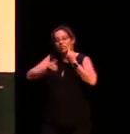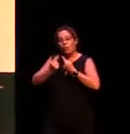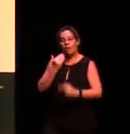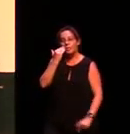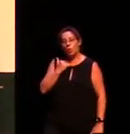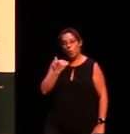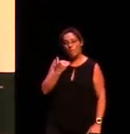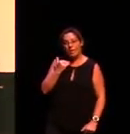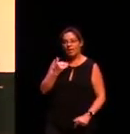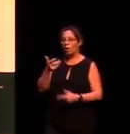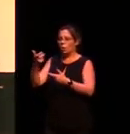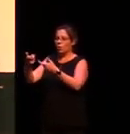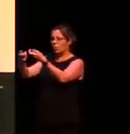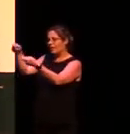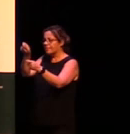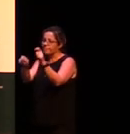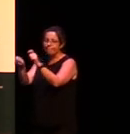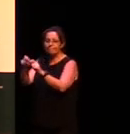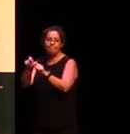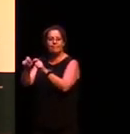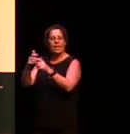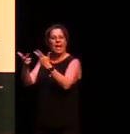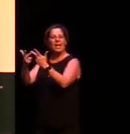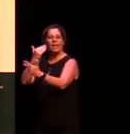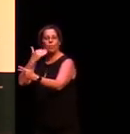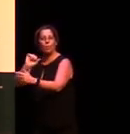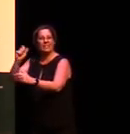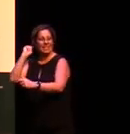doing another woman's hair and making it look beautiful